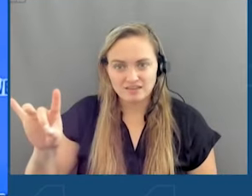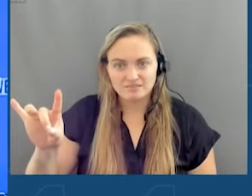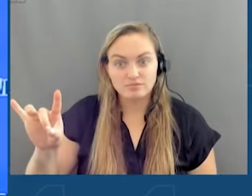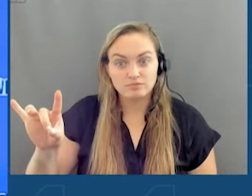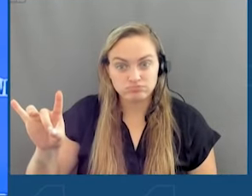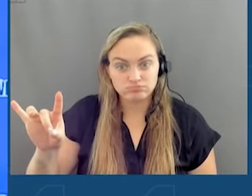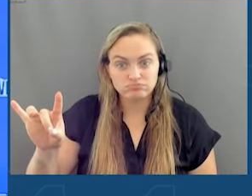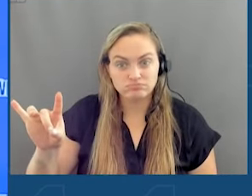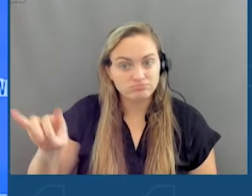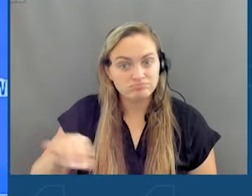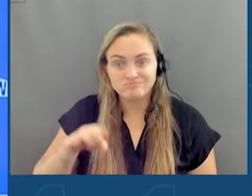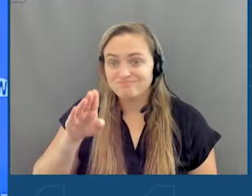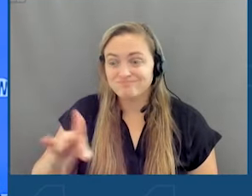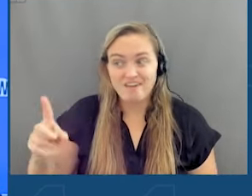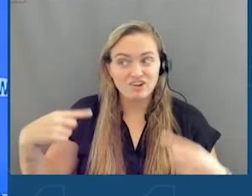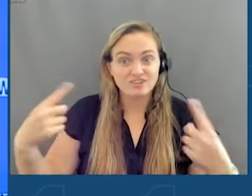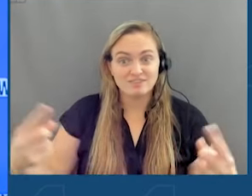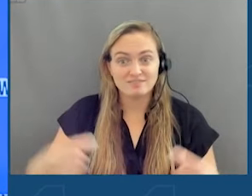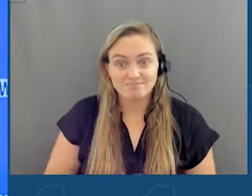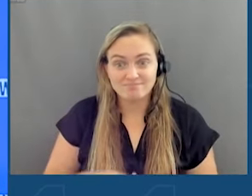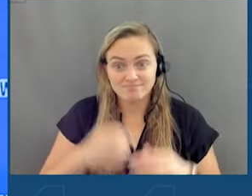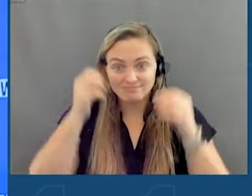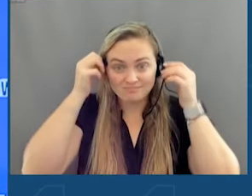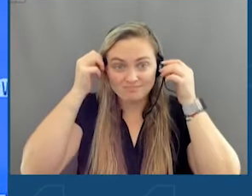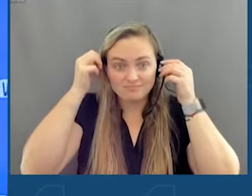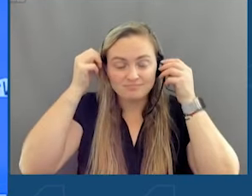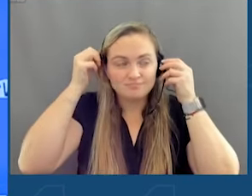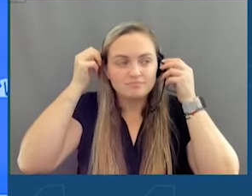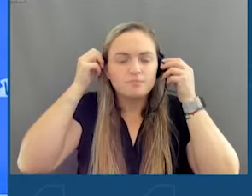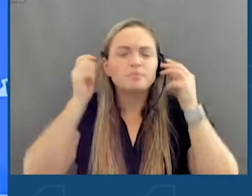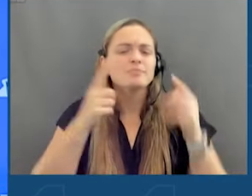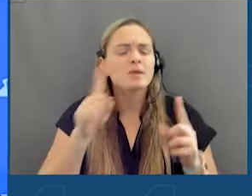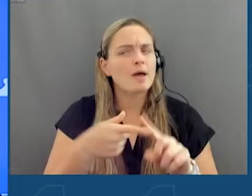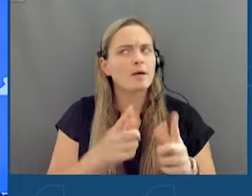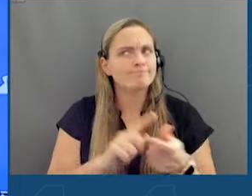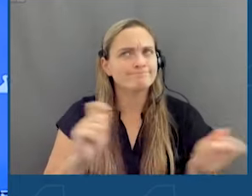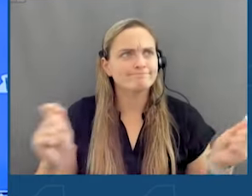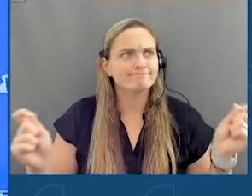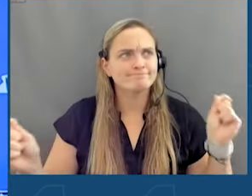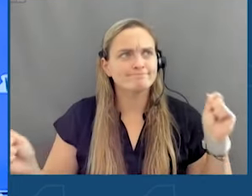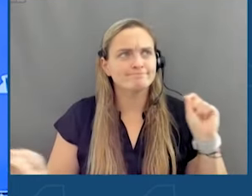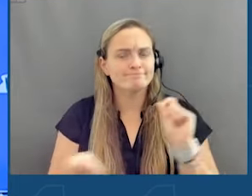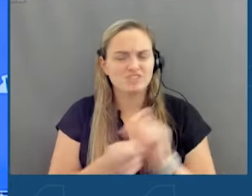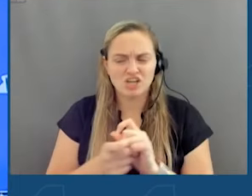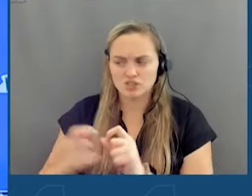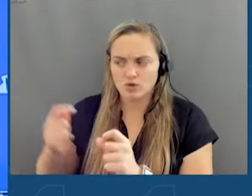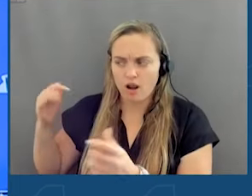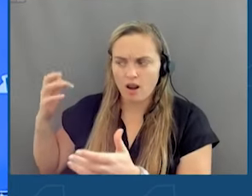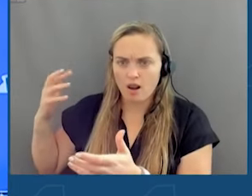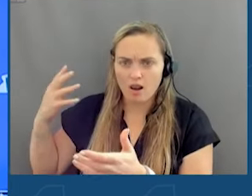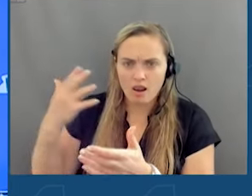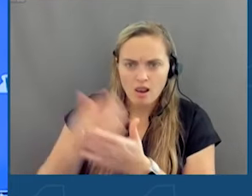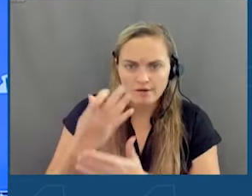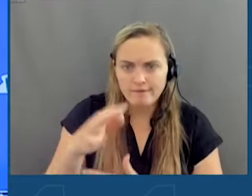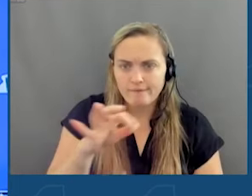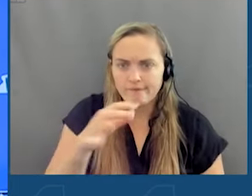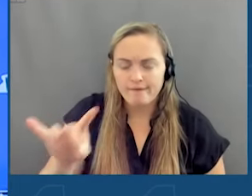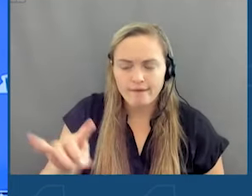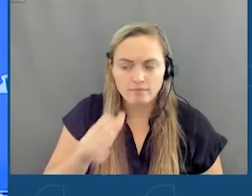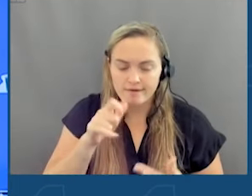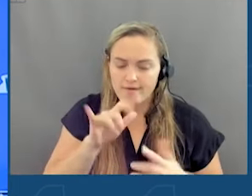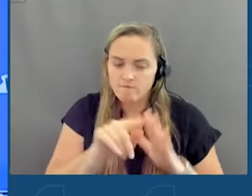There's never been one since. So just think what has happened since 1998. There was no YouTube. There was no Facebook.